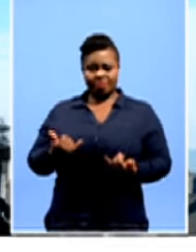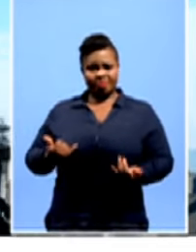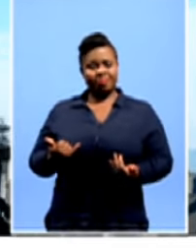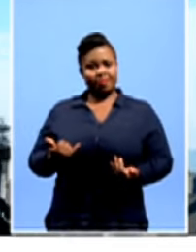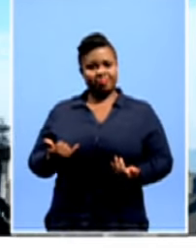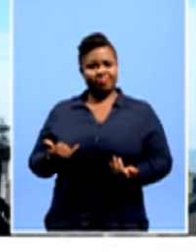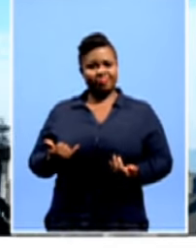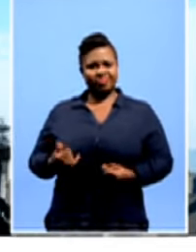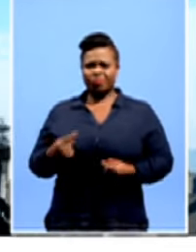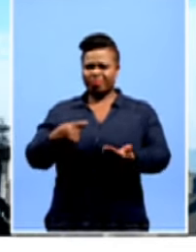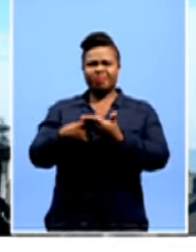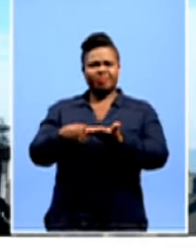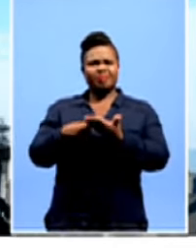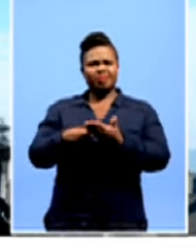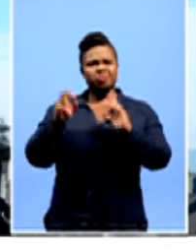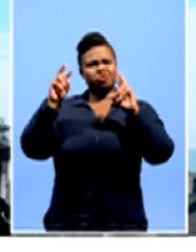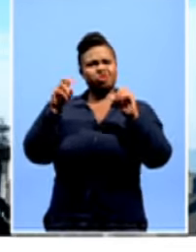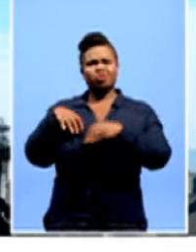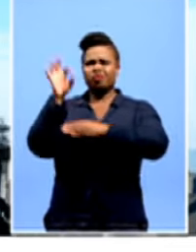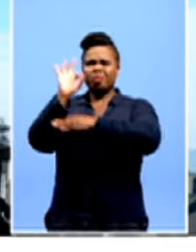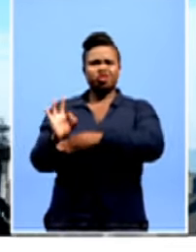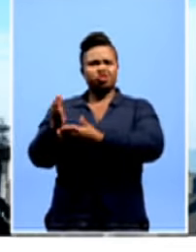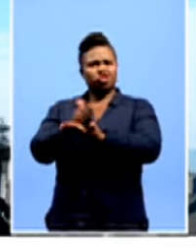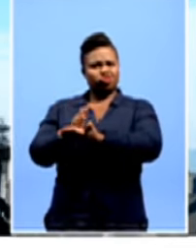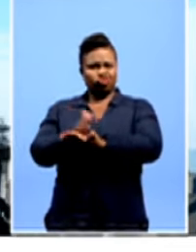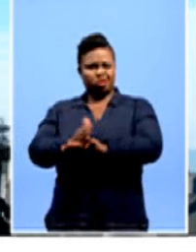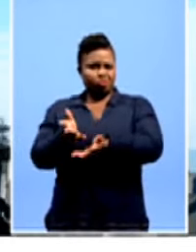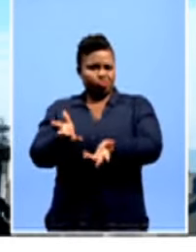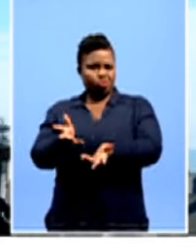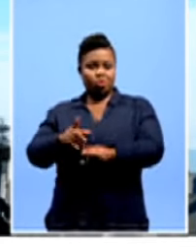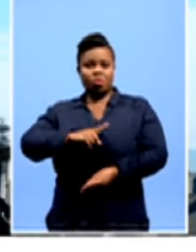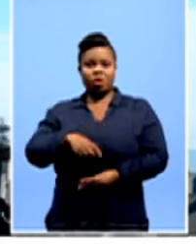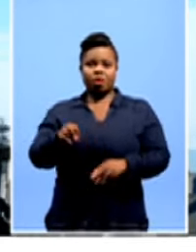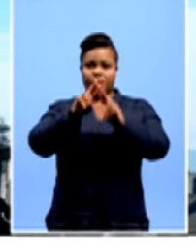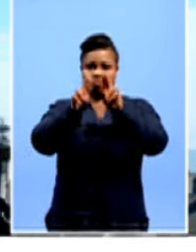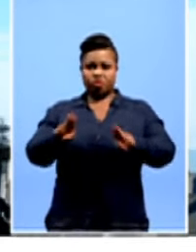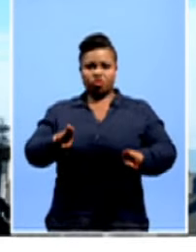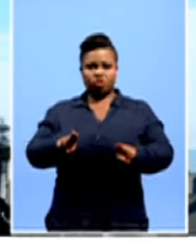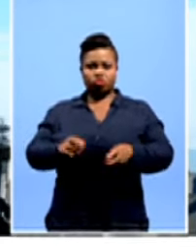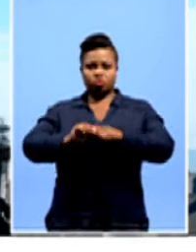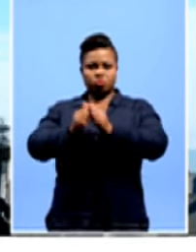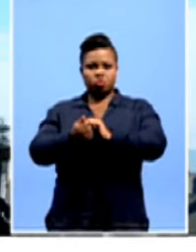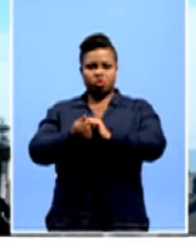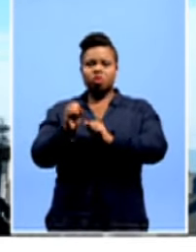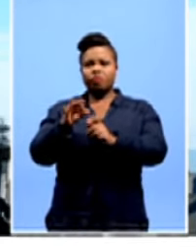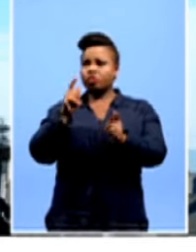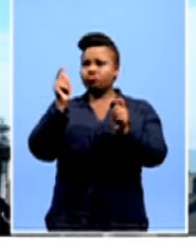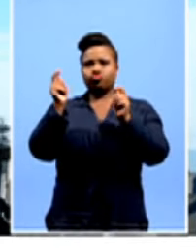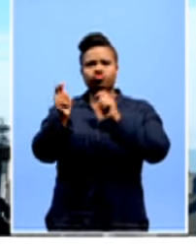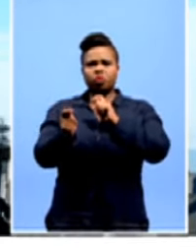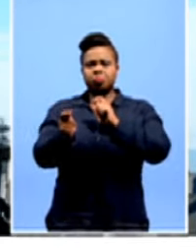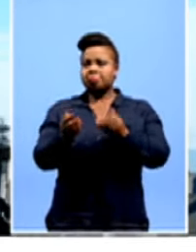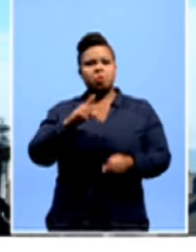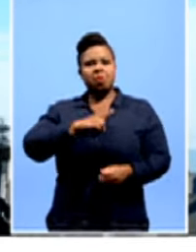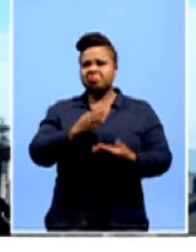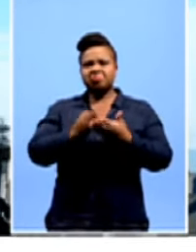to be discussing COTA. If the sporting federations were transforming, most of